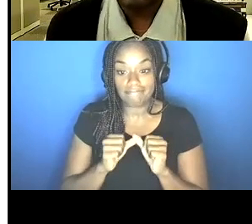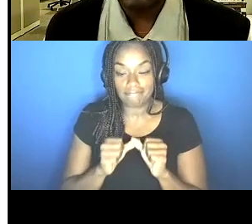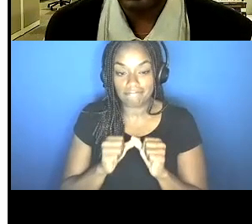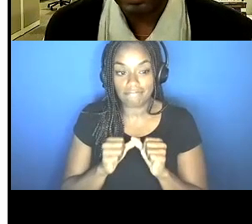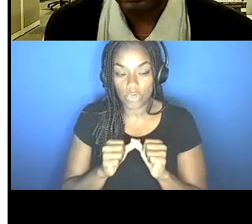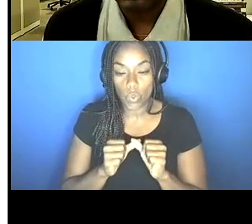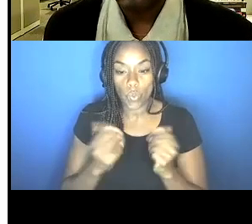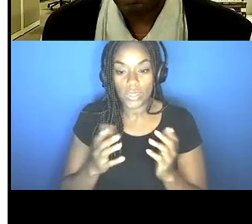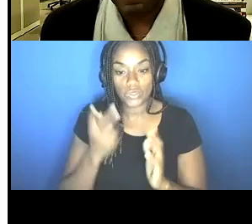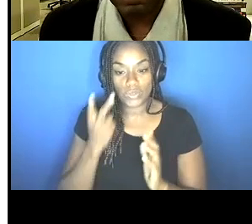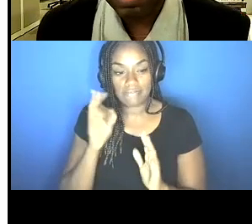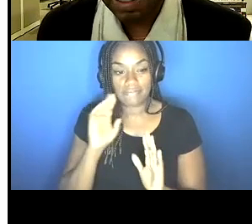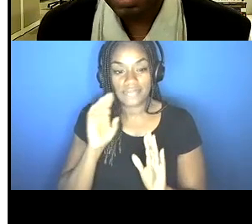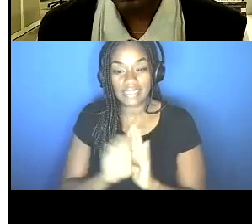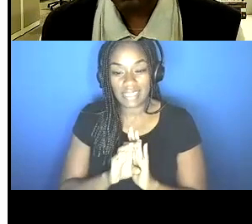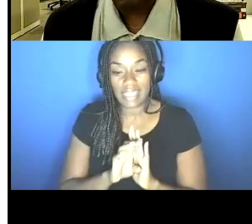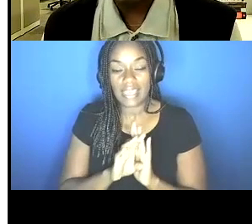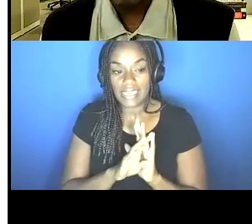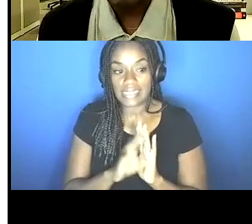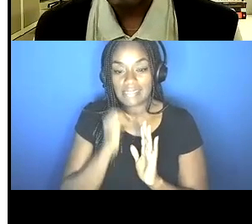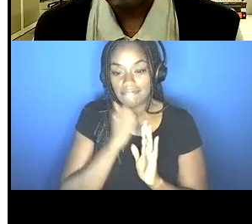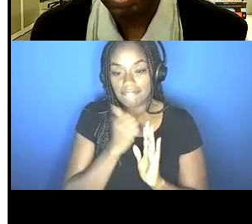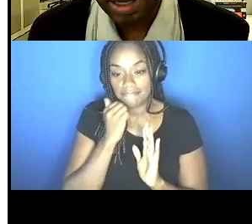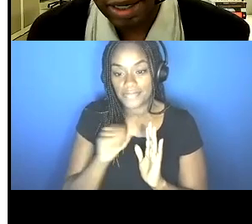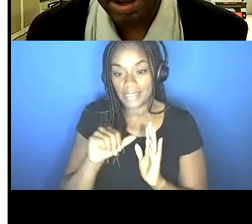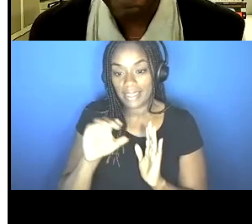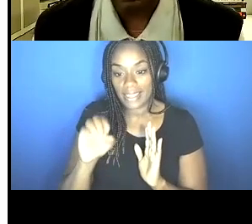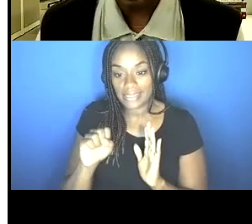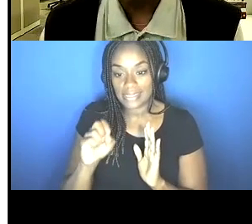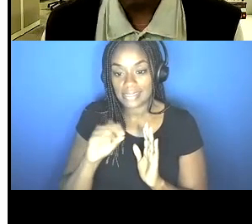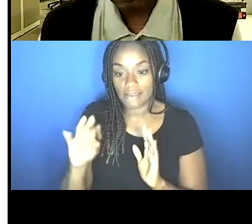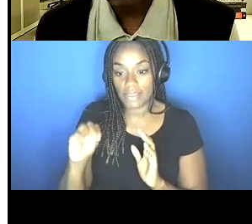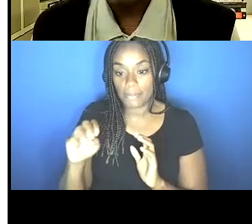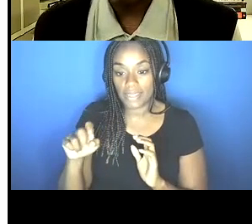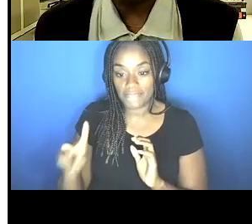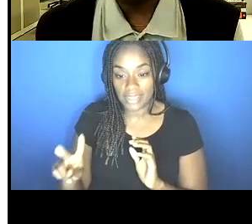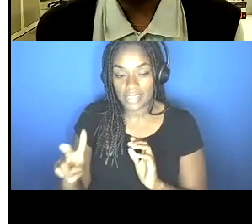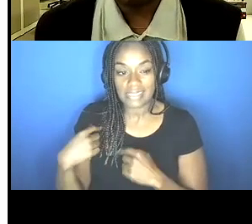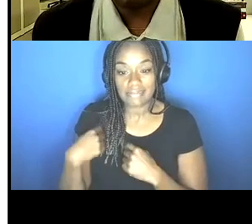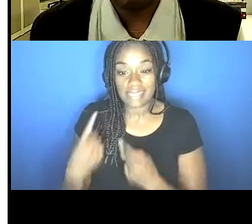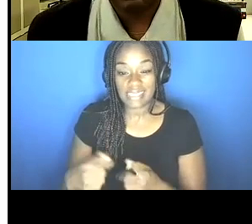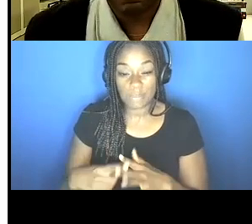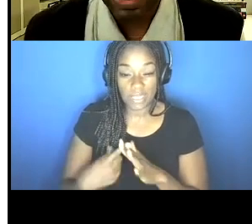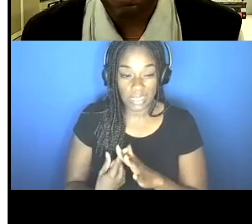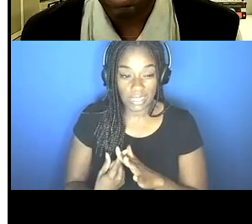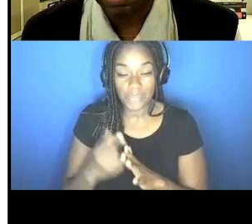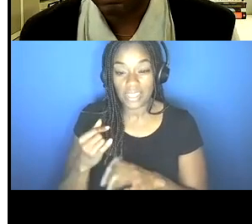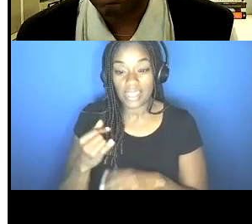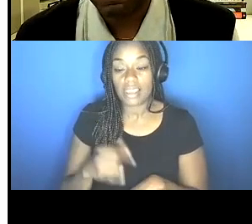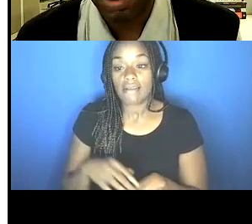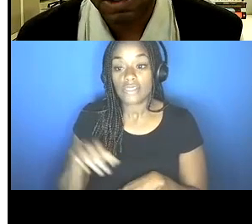of the daily cases of MPV in New York City, since the beginning of the outbreak. Um, if you follow from left to right